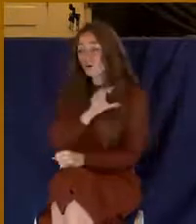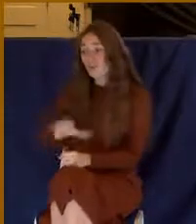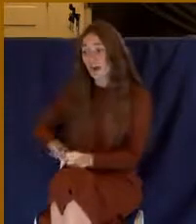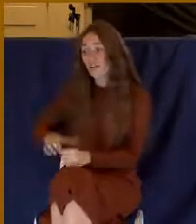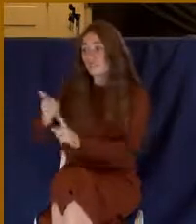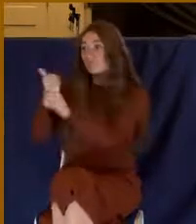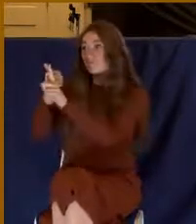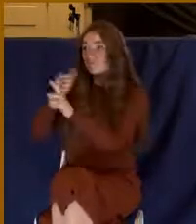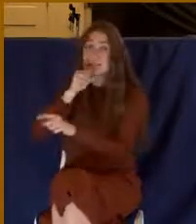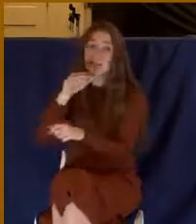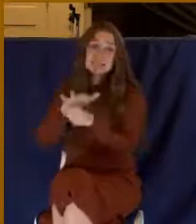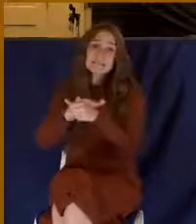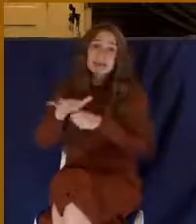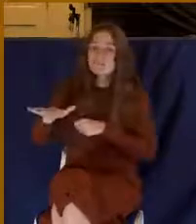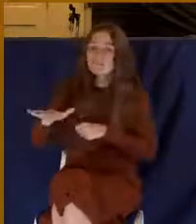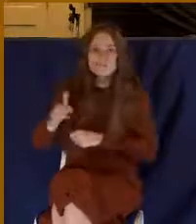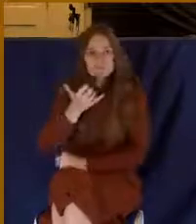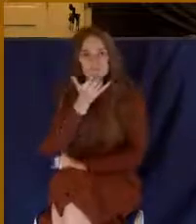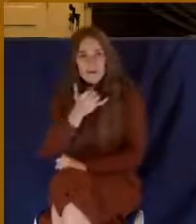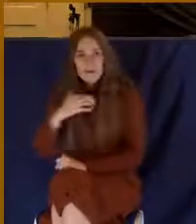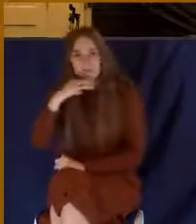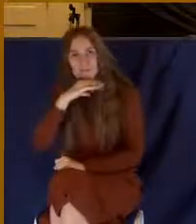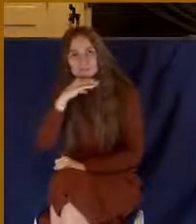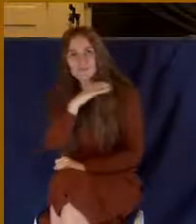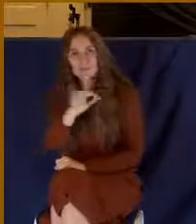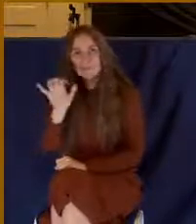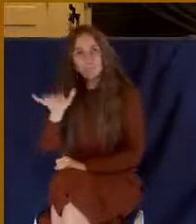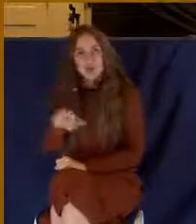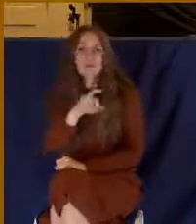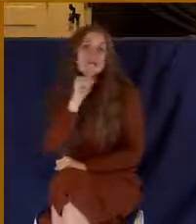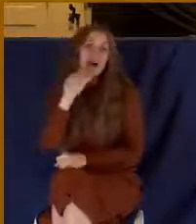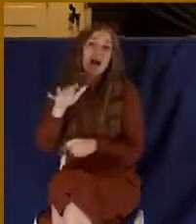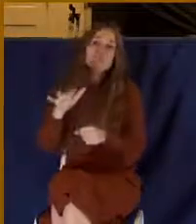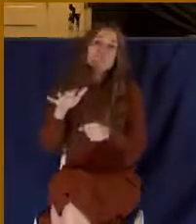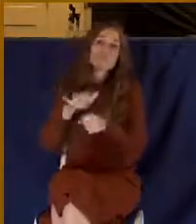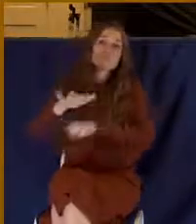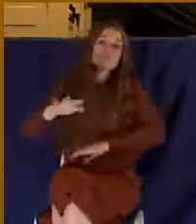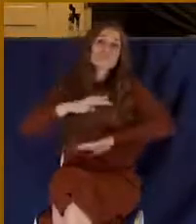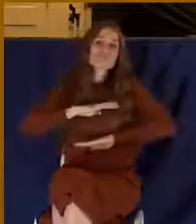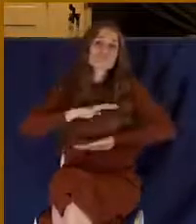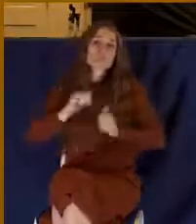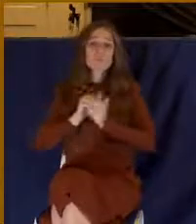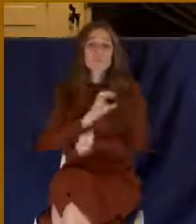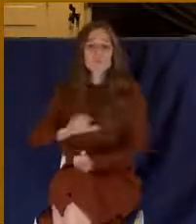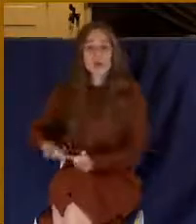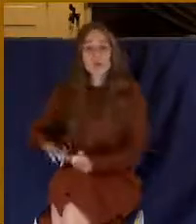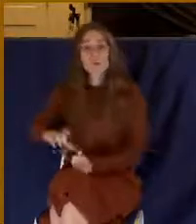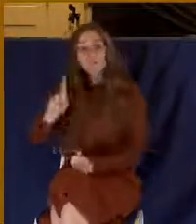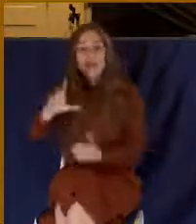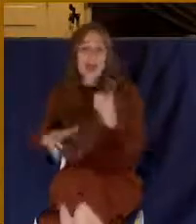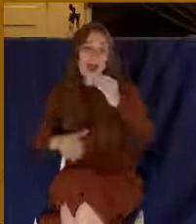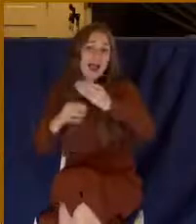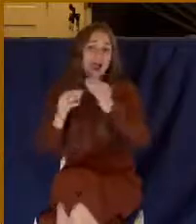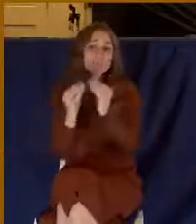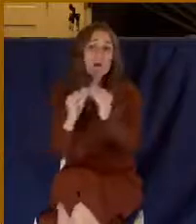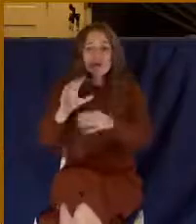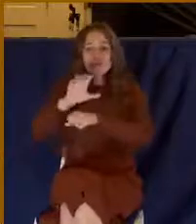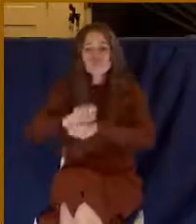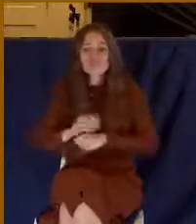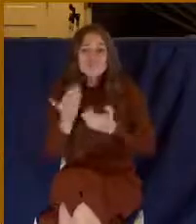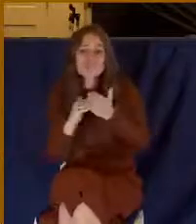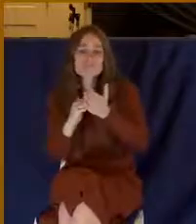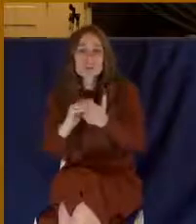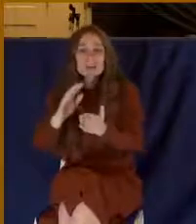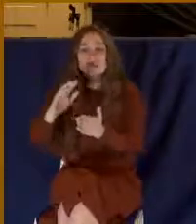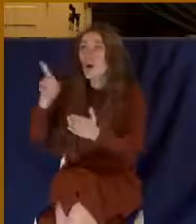enough, that you're not complete in him, that you need other religious rituals that will somehow make you more acceptable